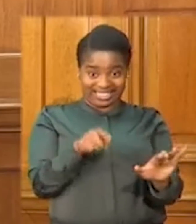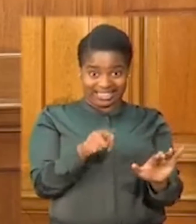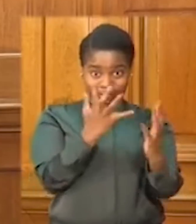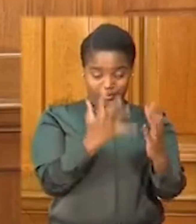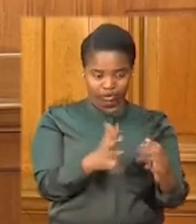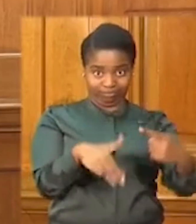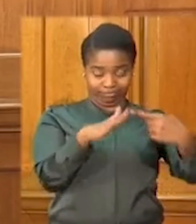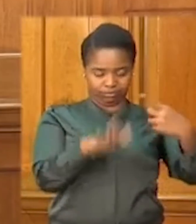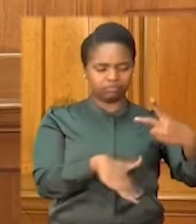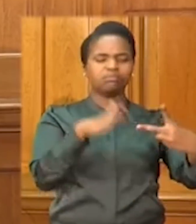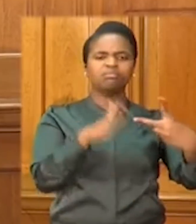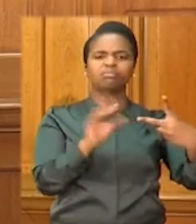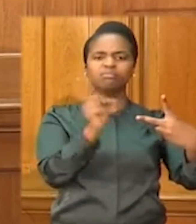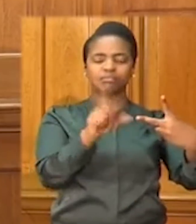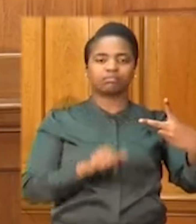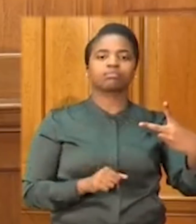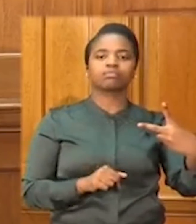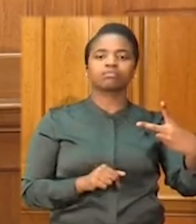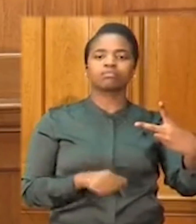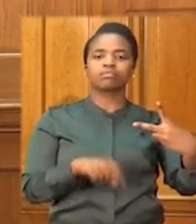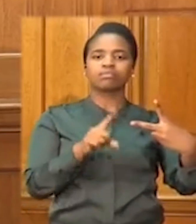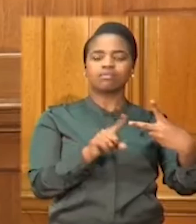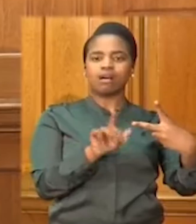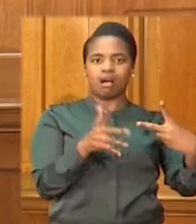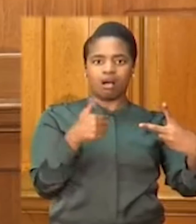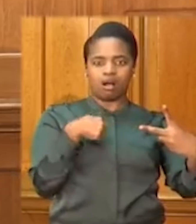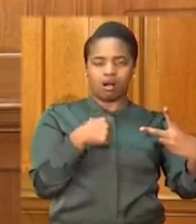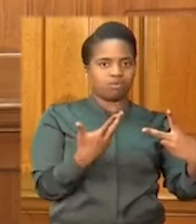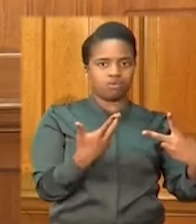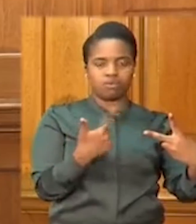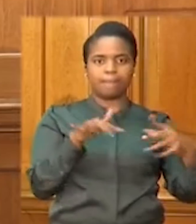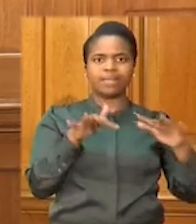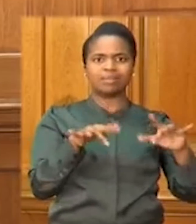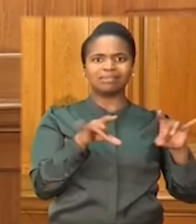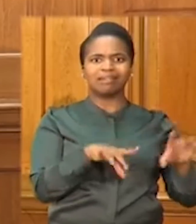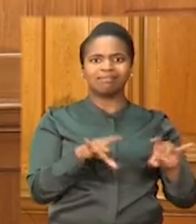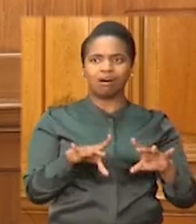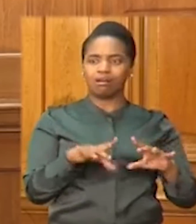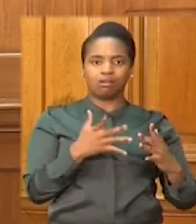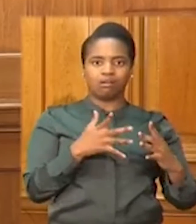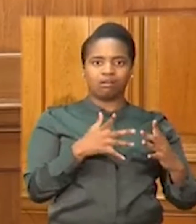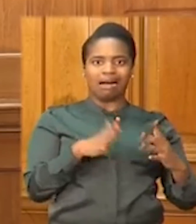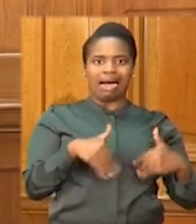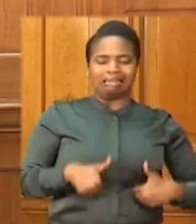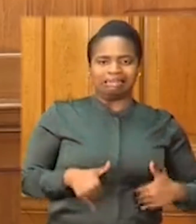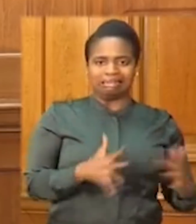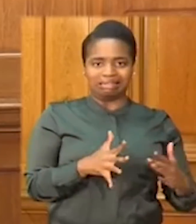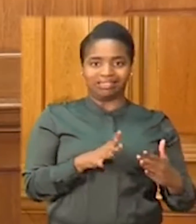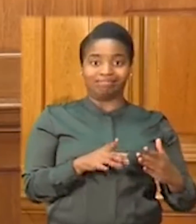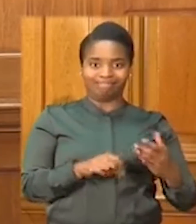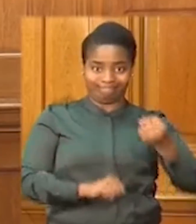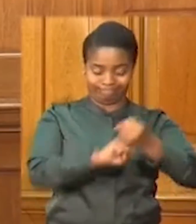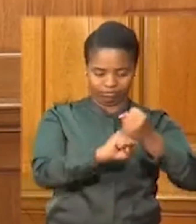Secondly, the relief of hunger and social distress. Thirdly, support